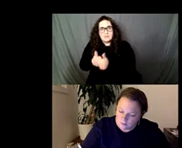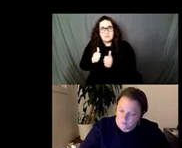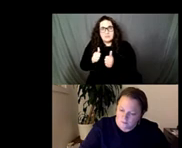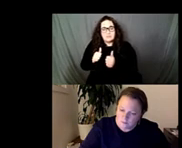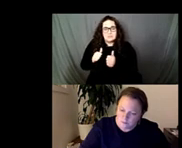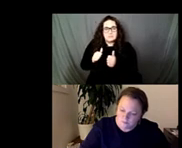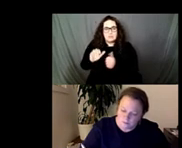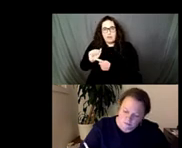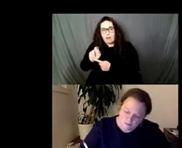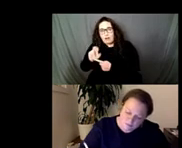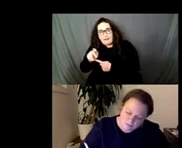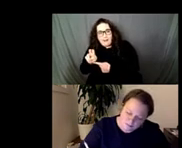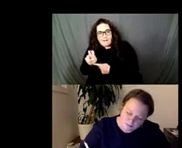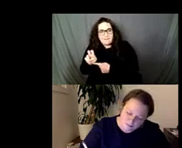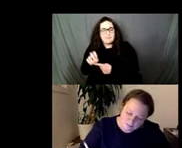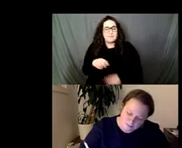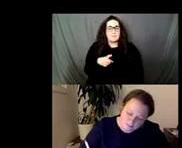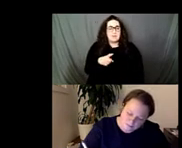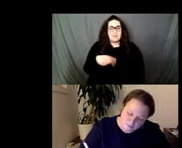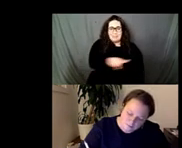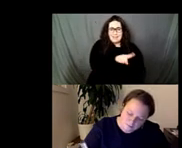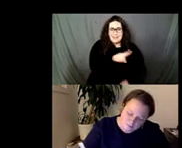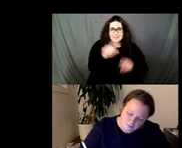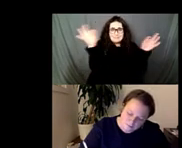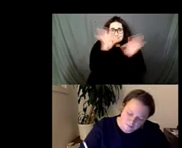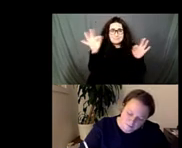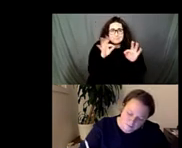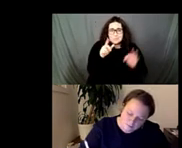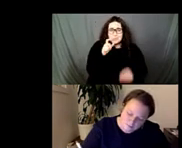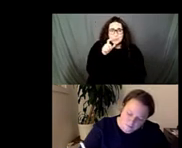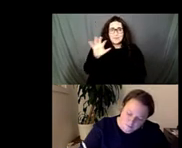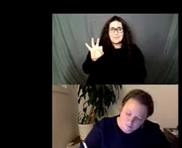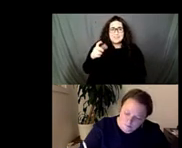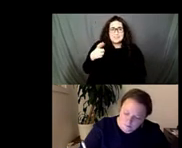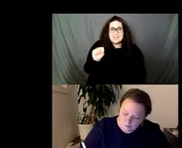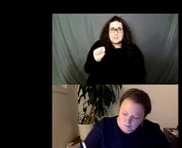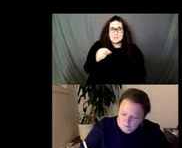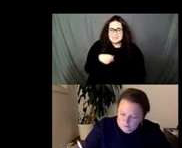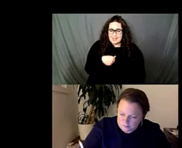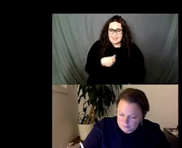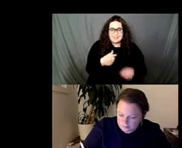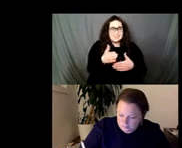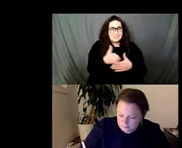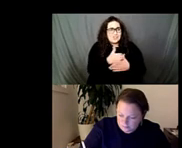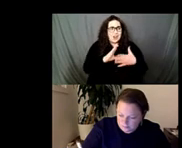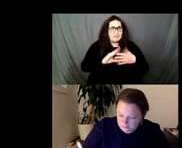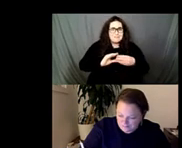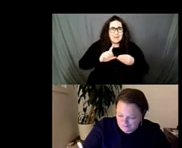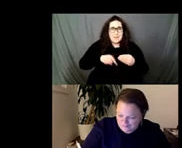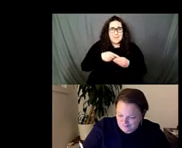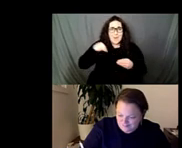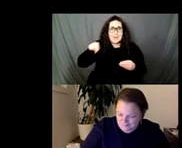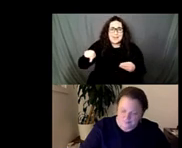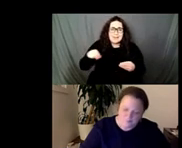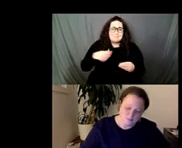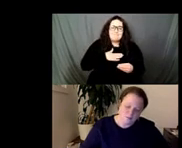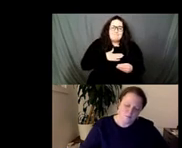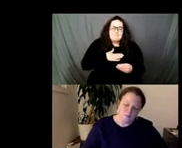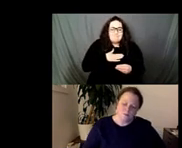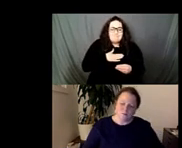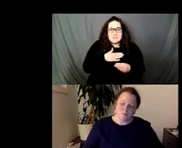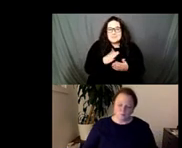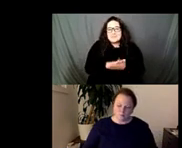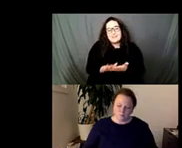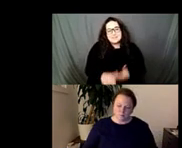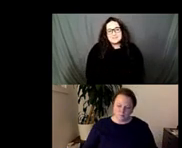was and being able to share that was really really sweet because everybody should know about him thank you ebony very